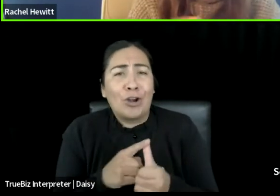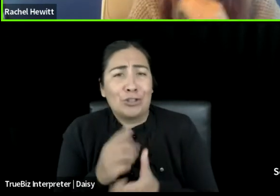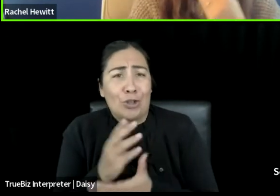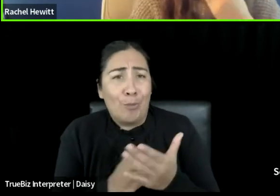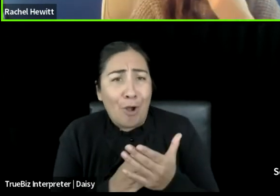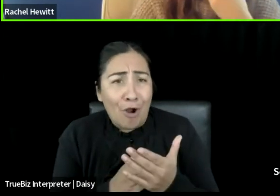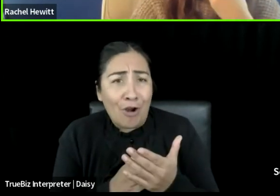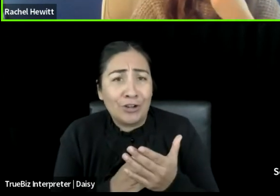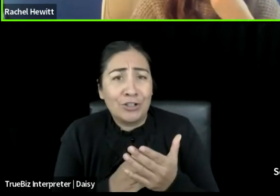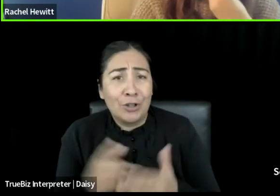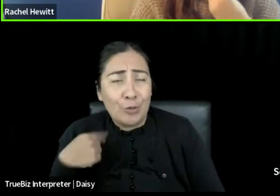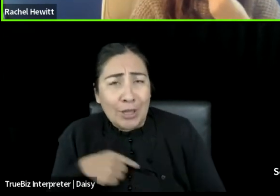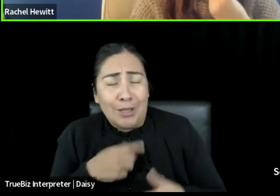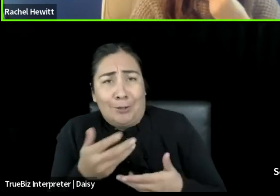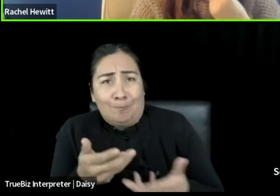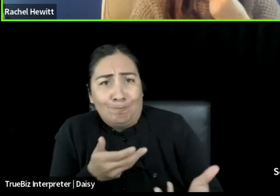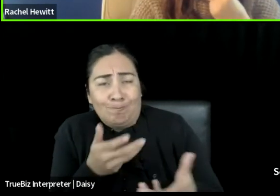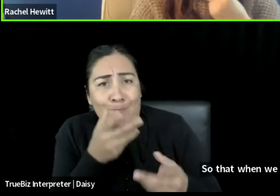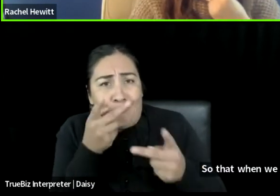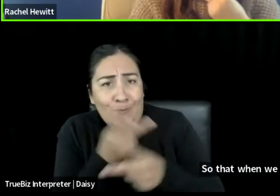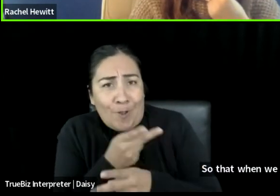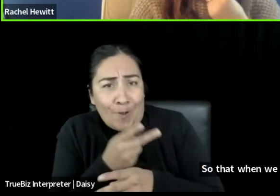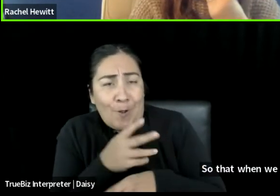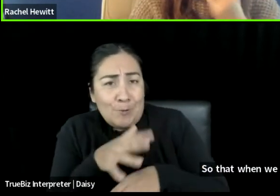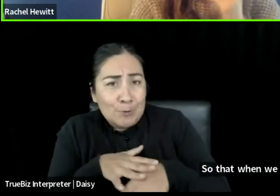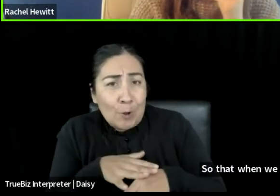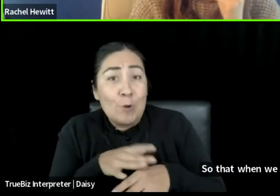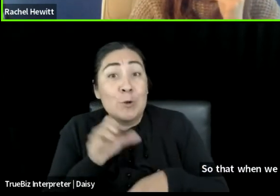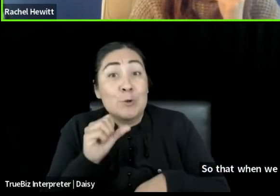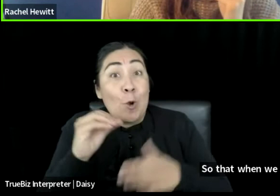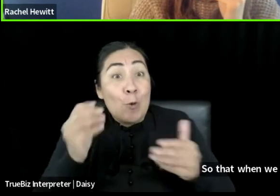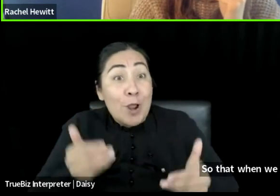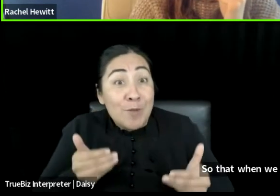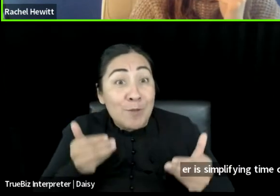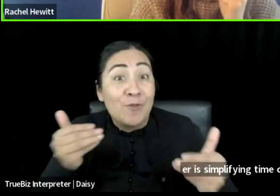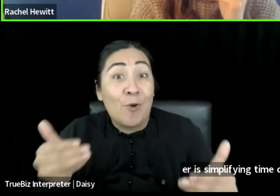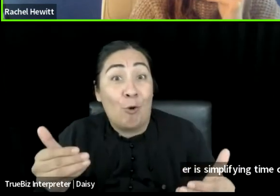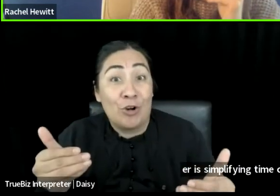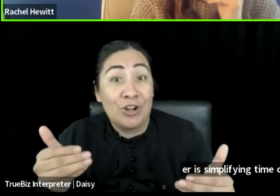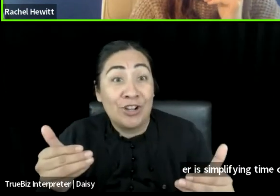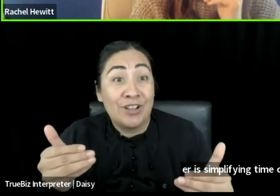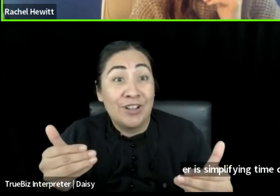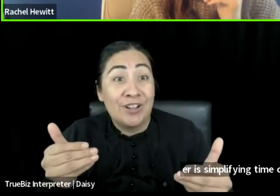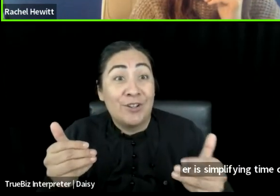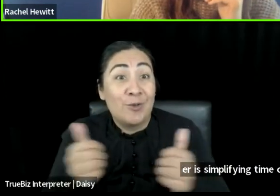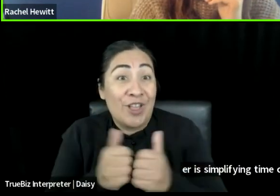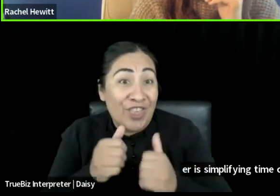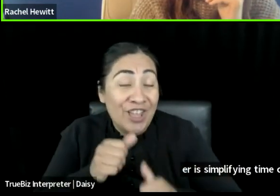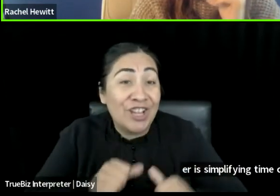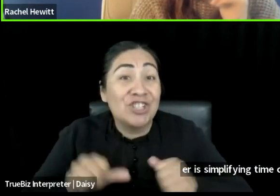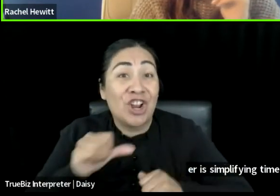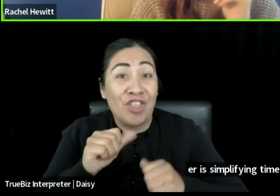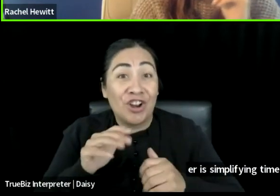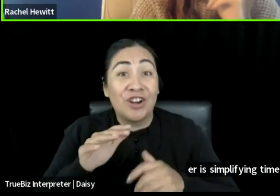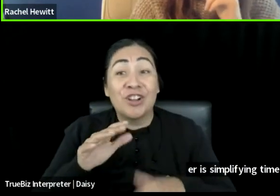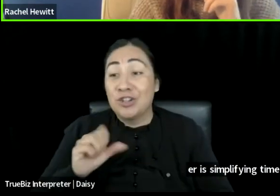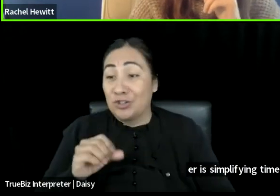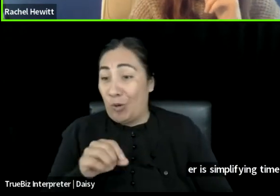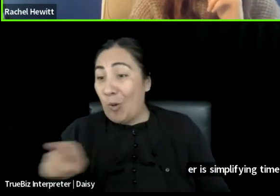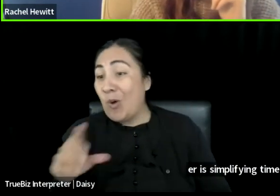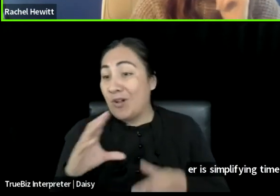forward, it's together. Yeah. Just amplifying time, checking in with your people is never time wasted. Johanna. Yes. And